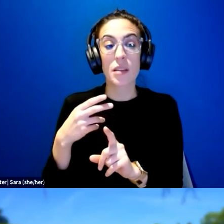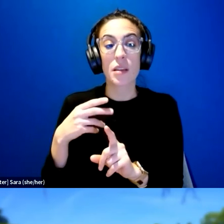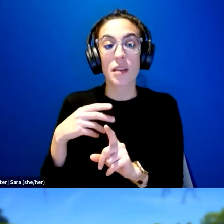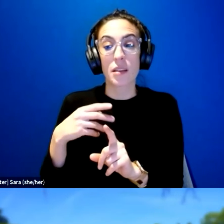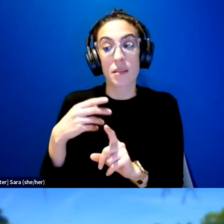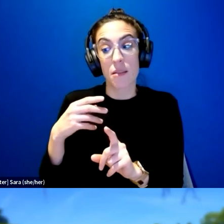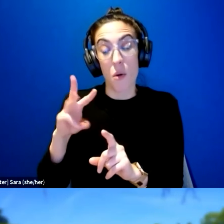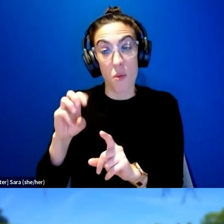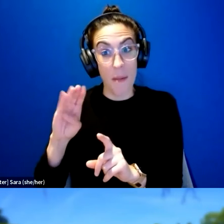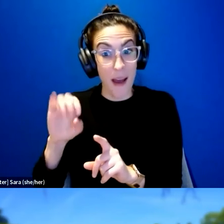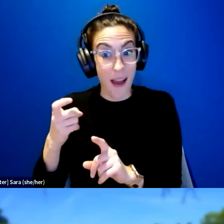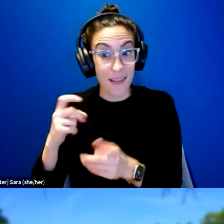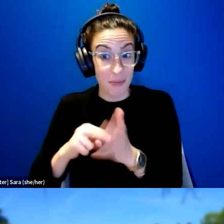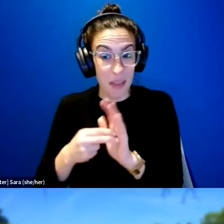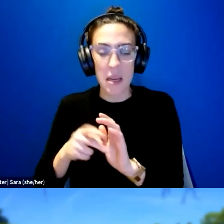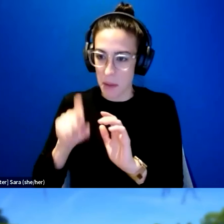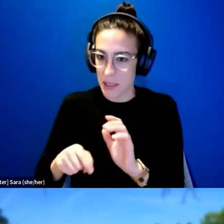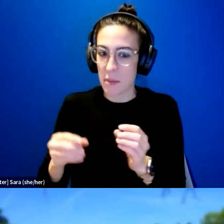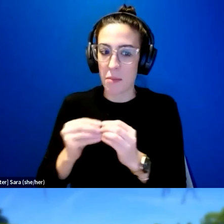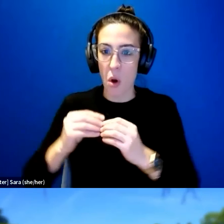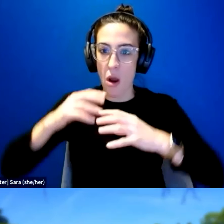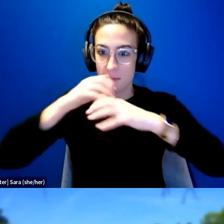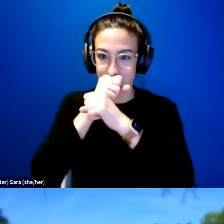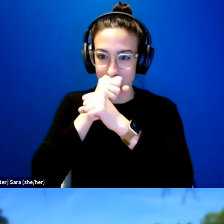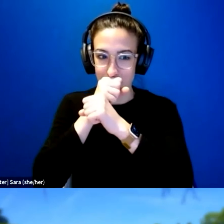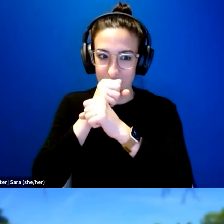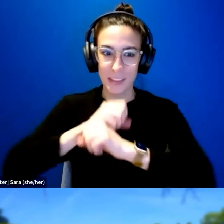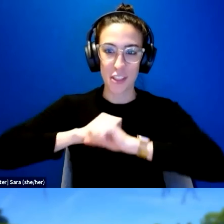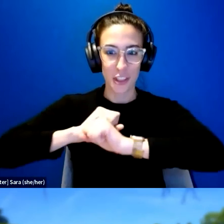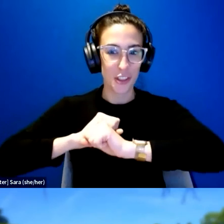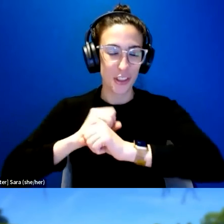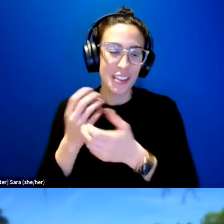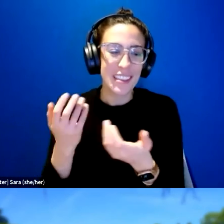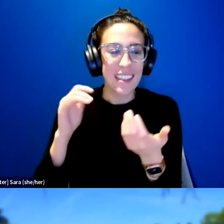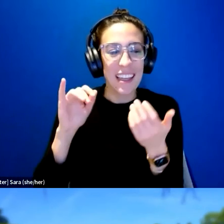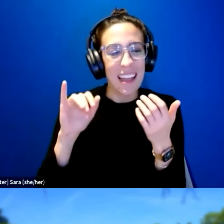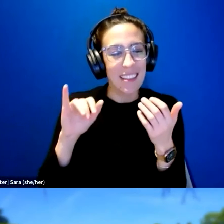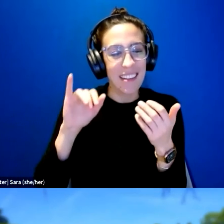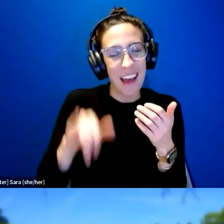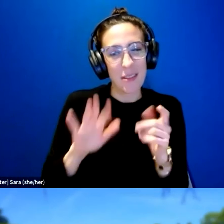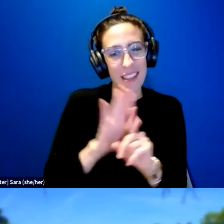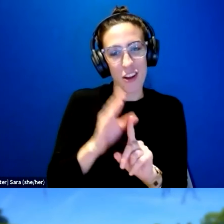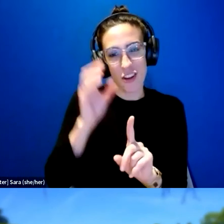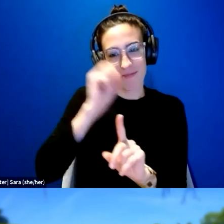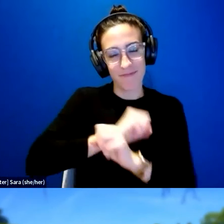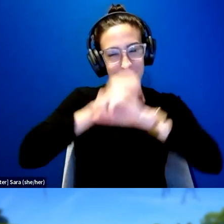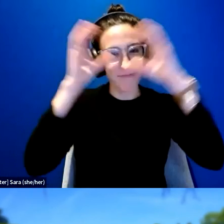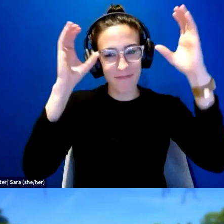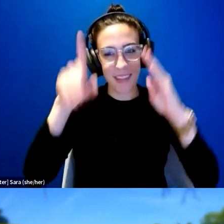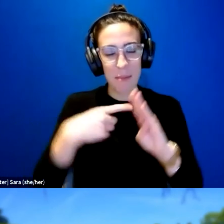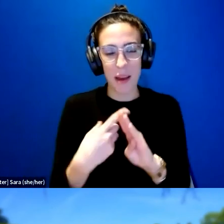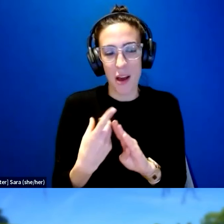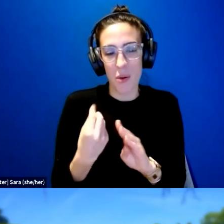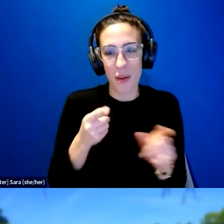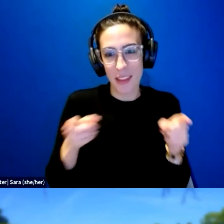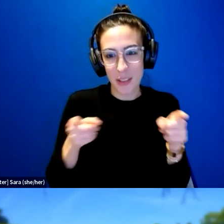right? So that was their perception of the privacy and security of these tools. So whenever they had to